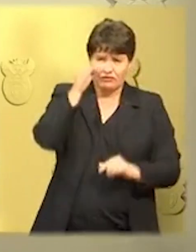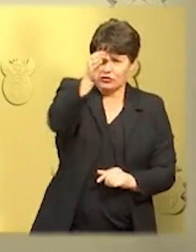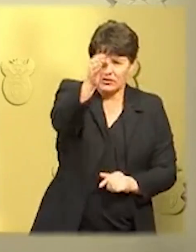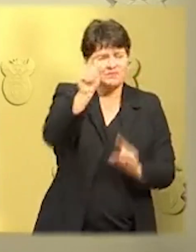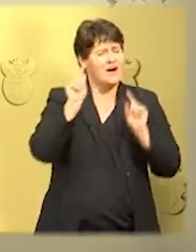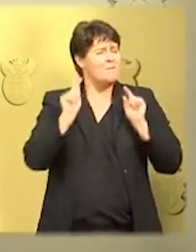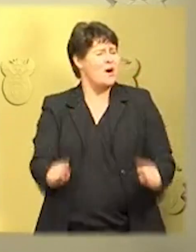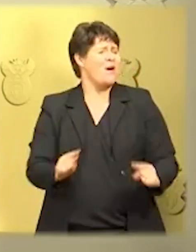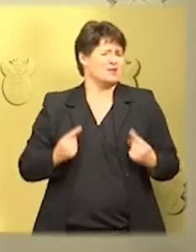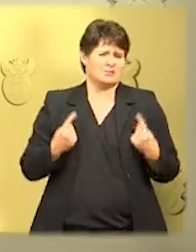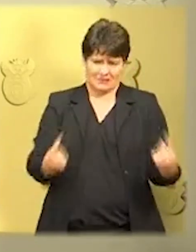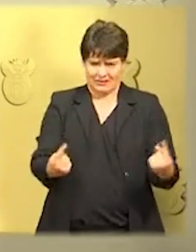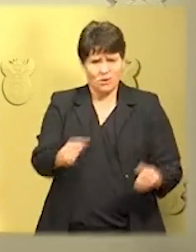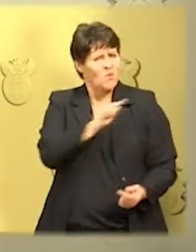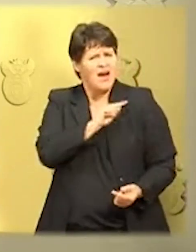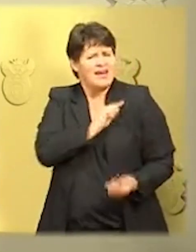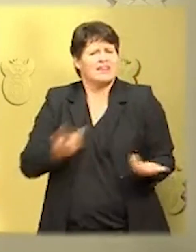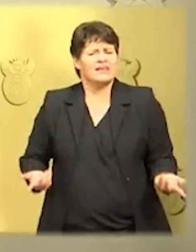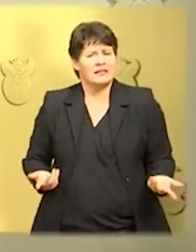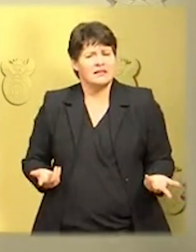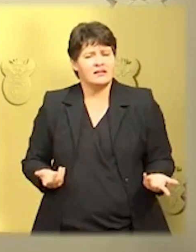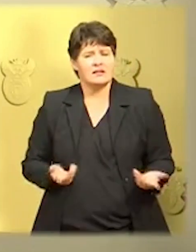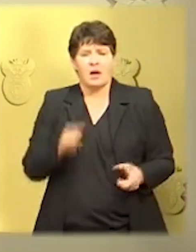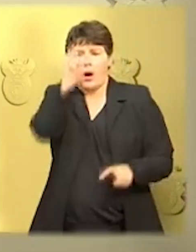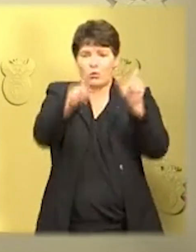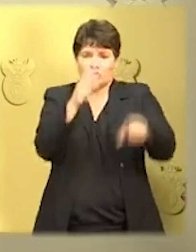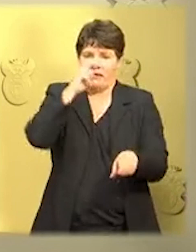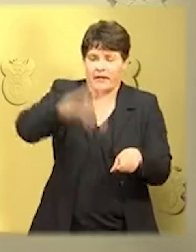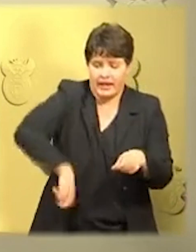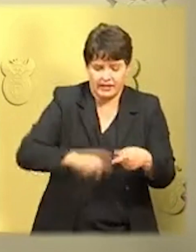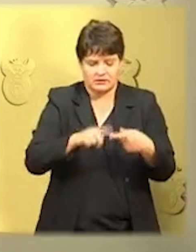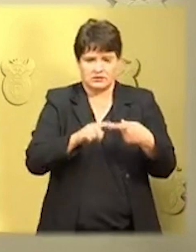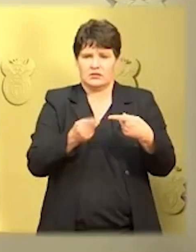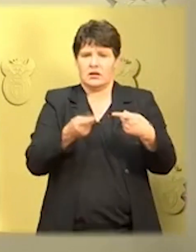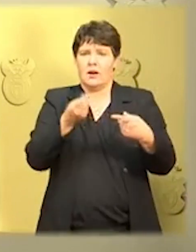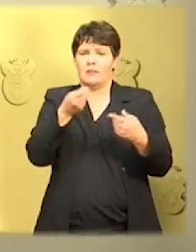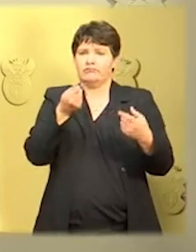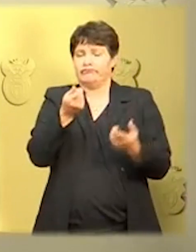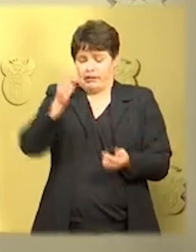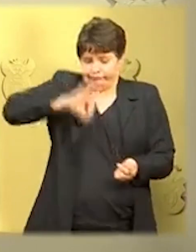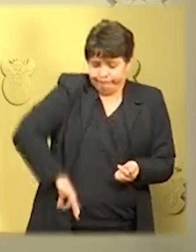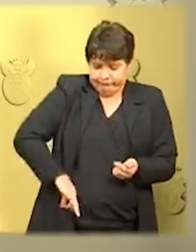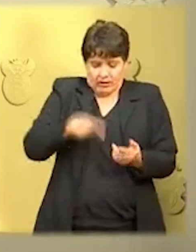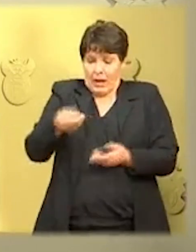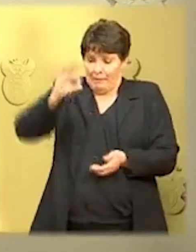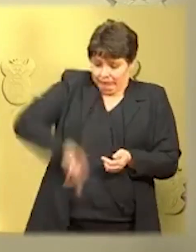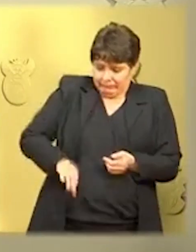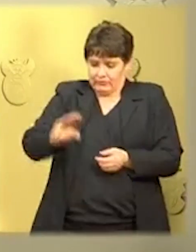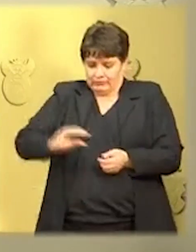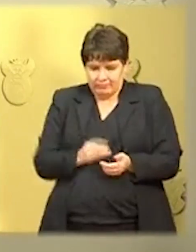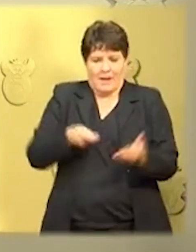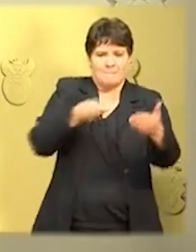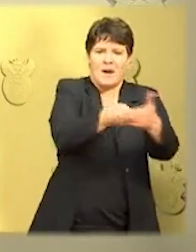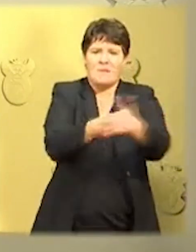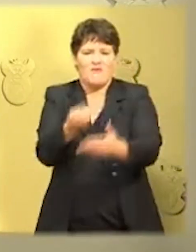Our people need to eat, they need to earn a living, companies need to be able